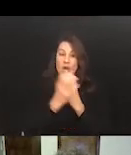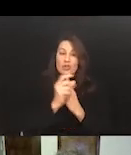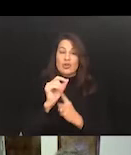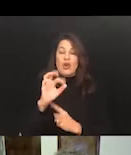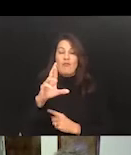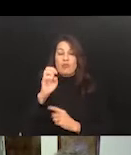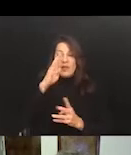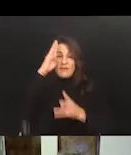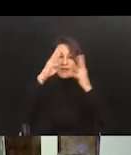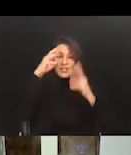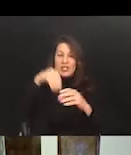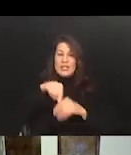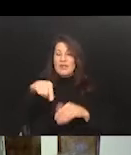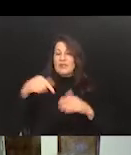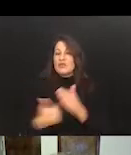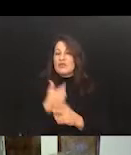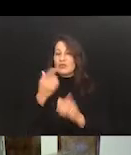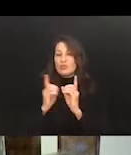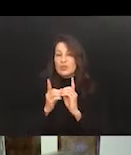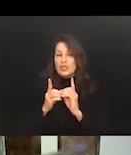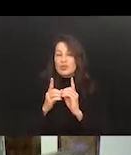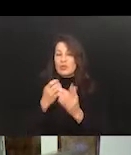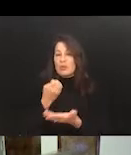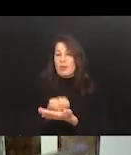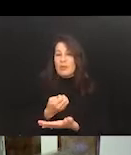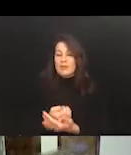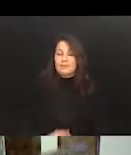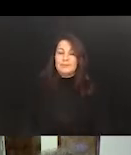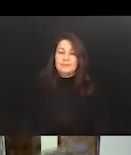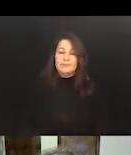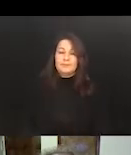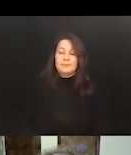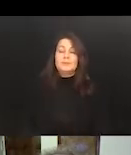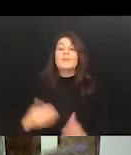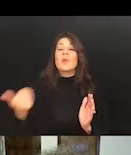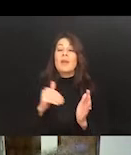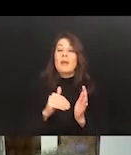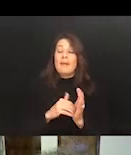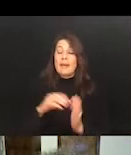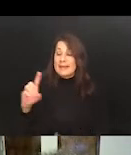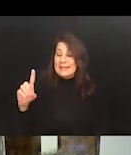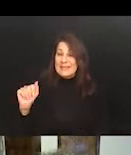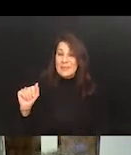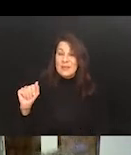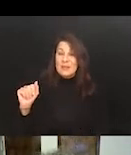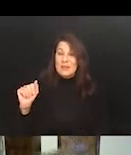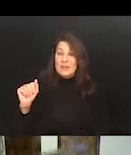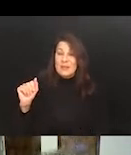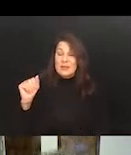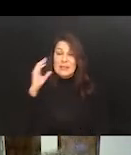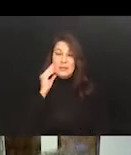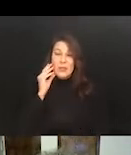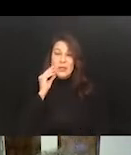the idea that the disability experience can be monumental in